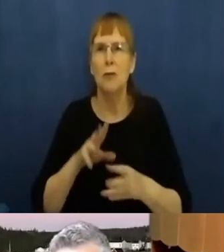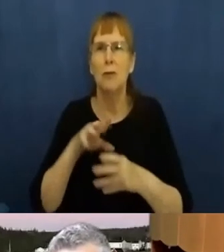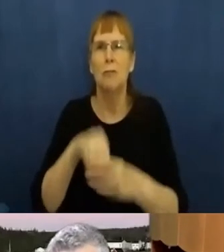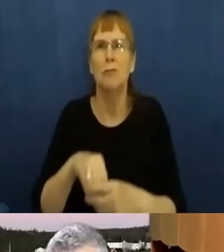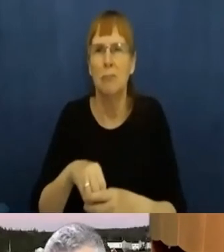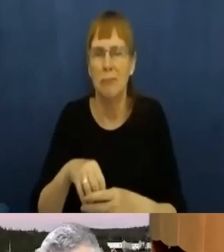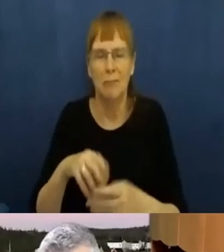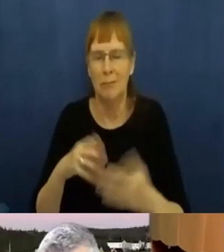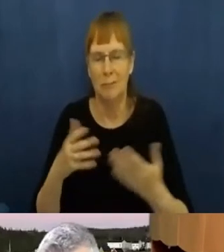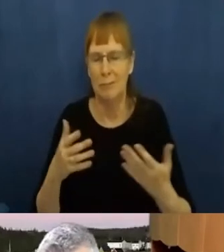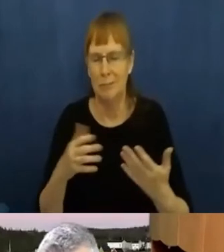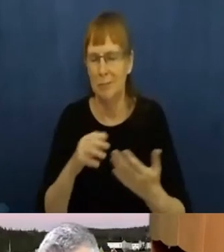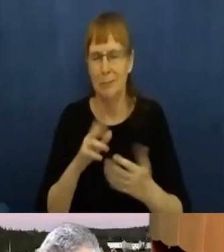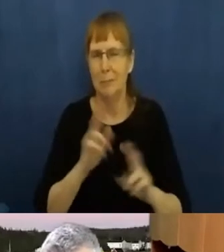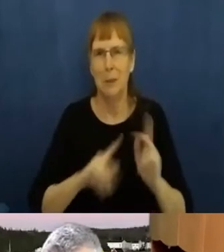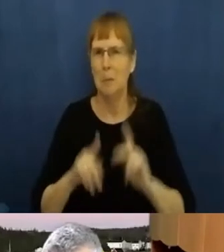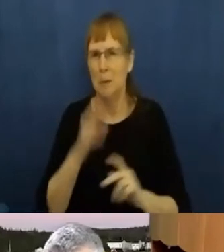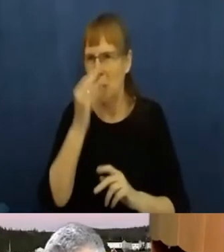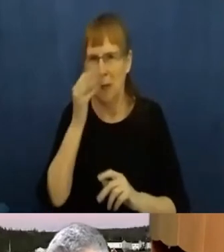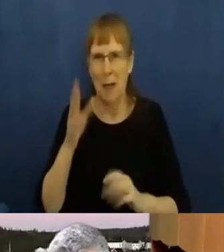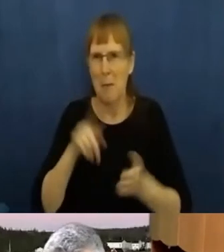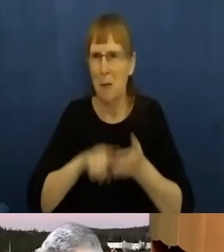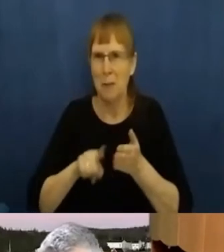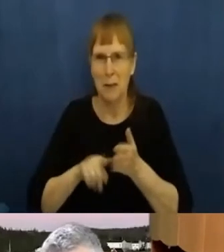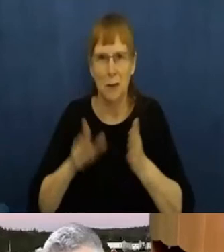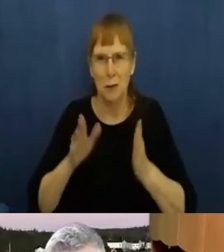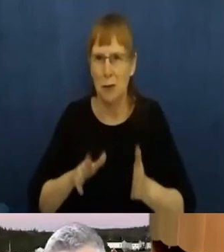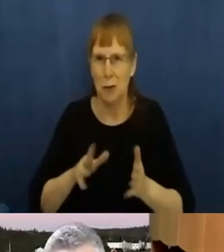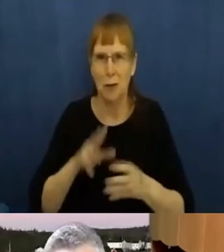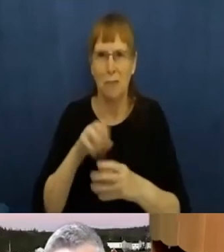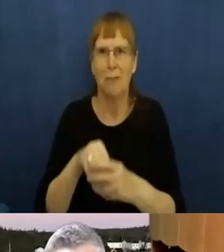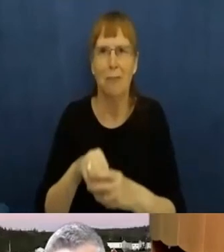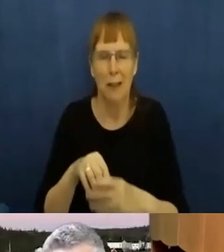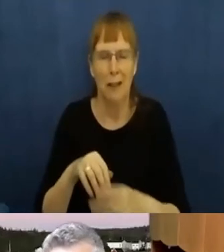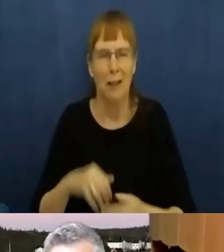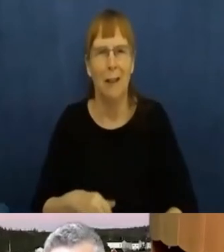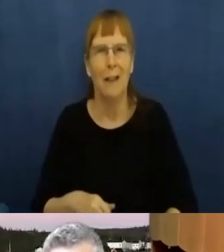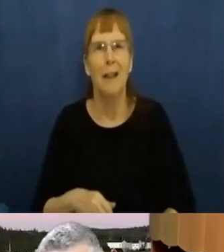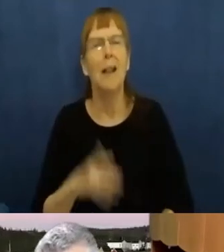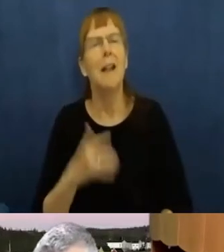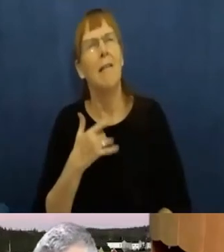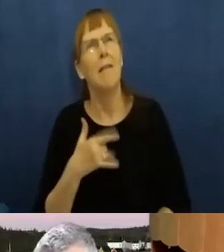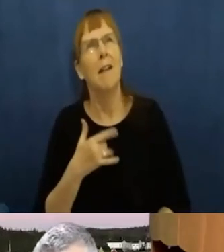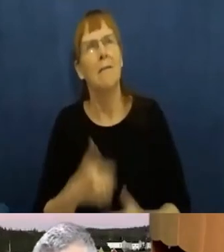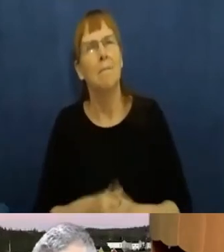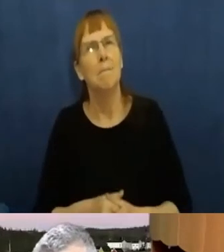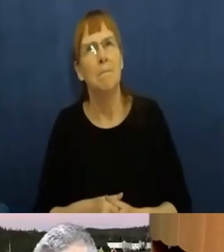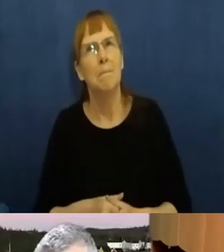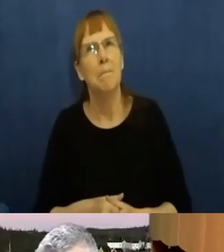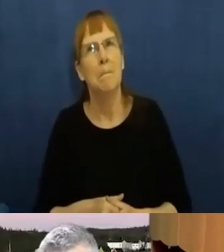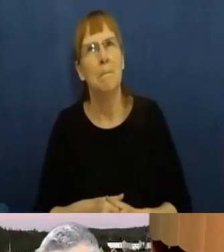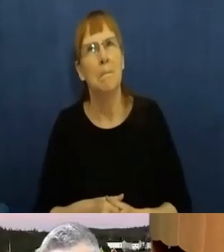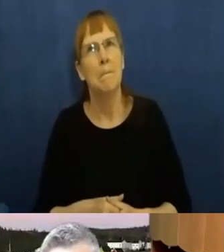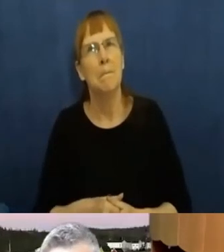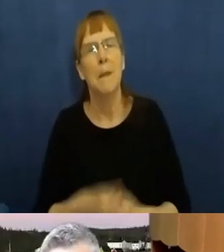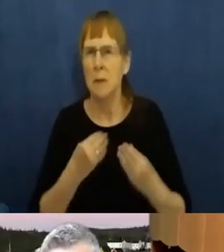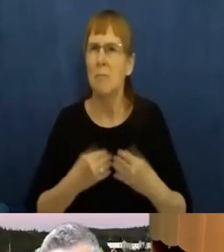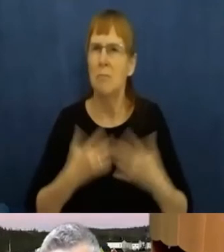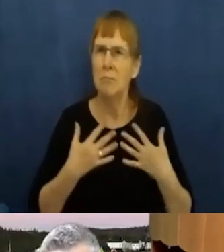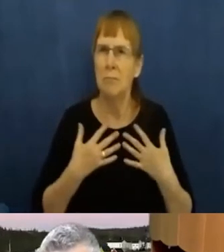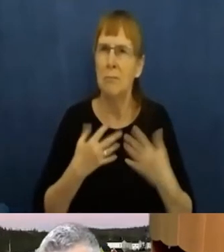Uh, and I felt, uh, it was very heartening and empowering to see indigenous